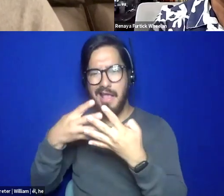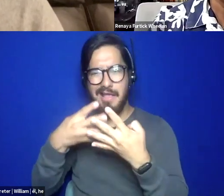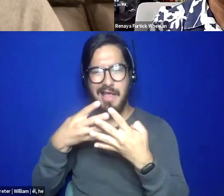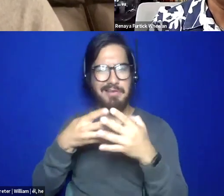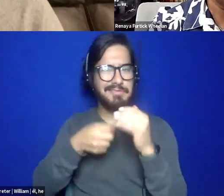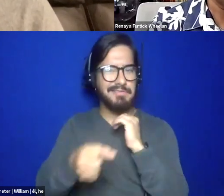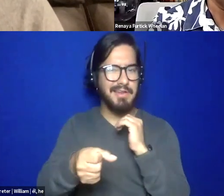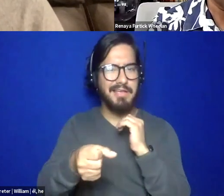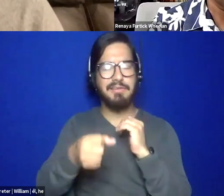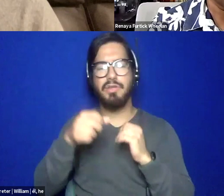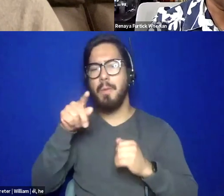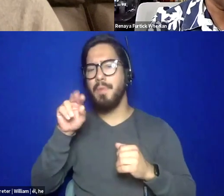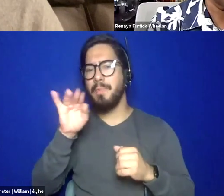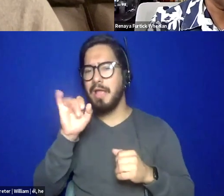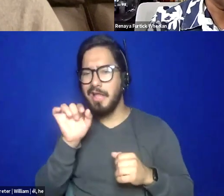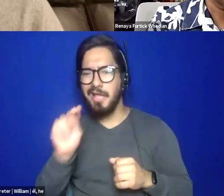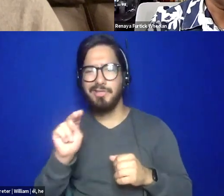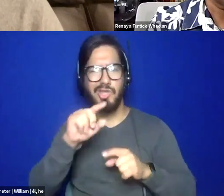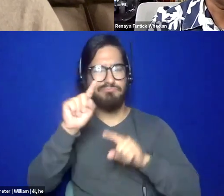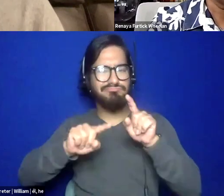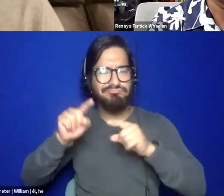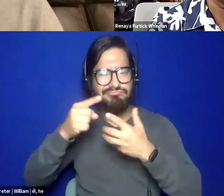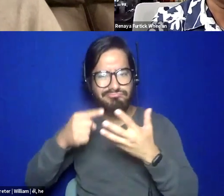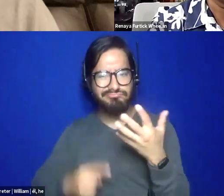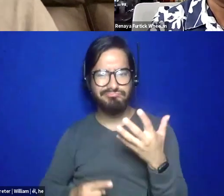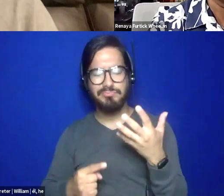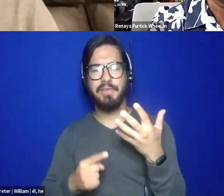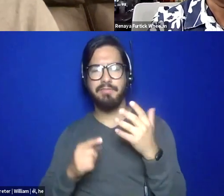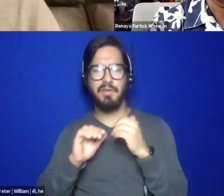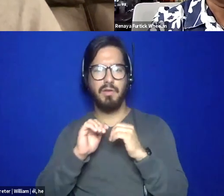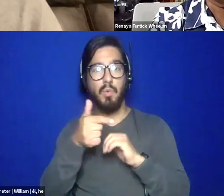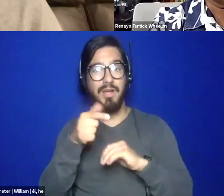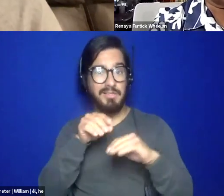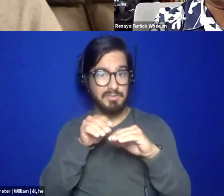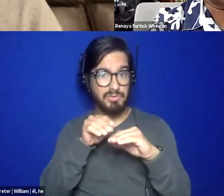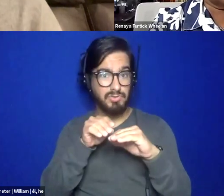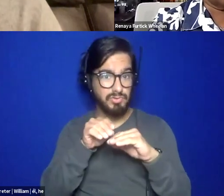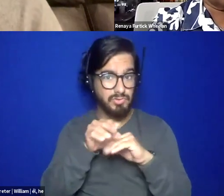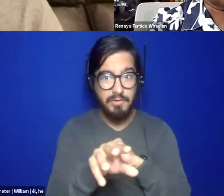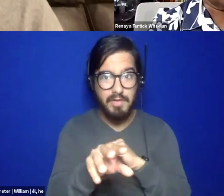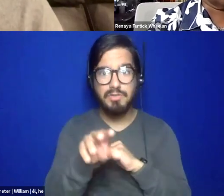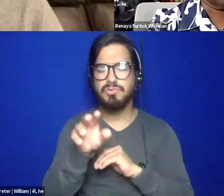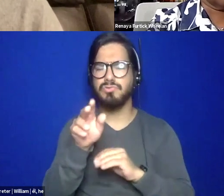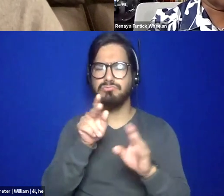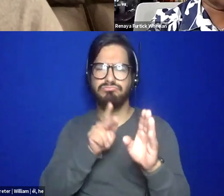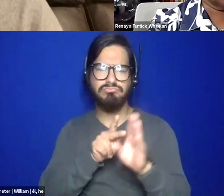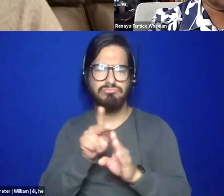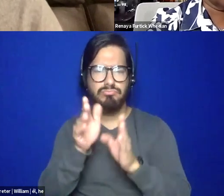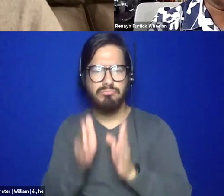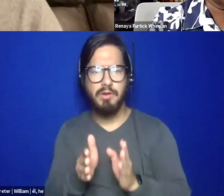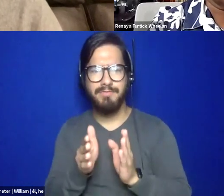probation and parole requirements and all of those other things. And what advice would you give professionals to prevent re